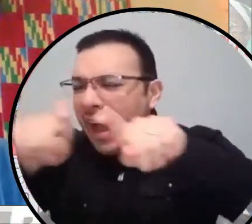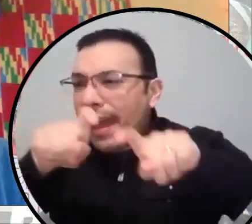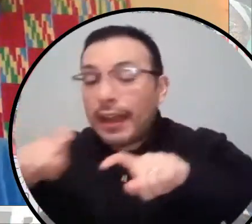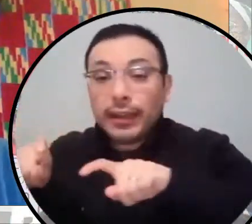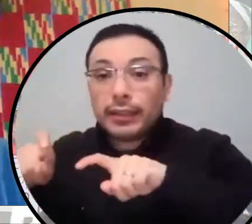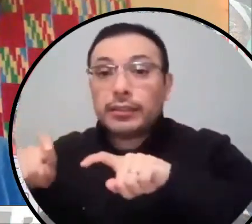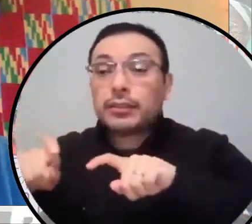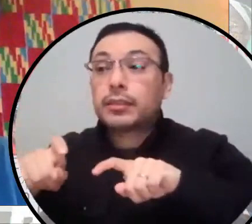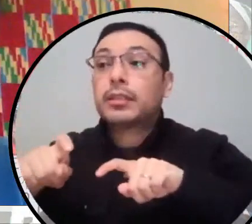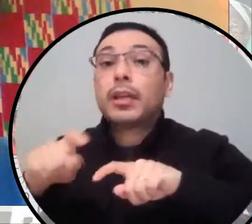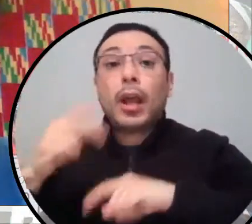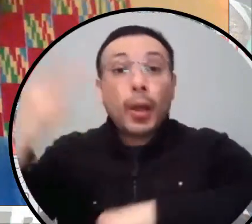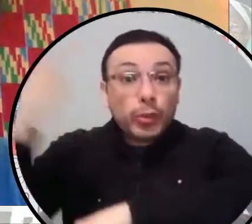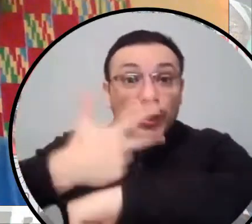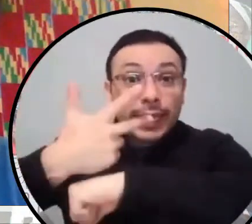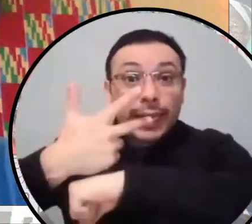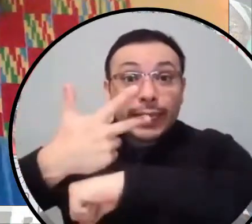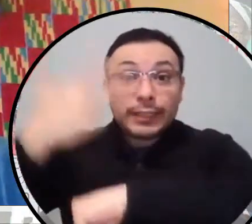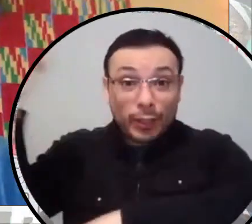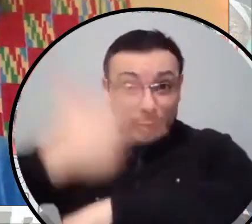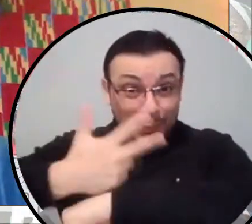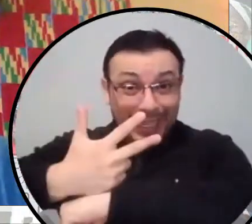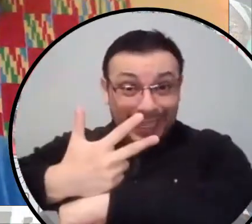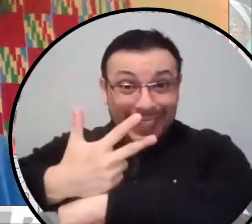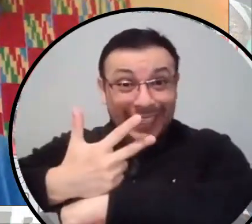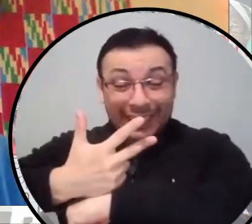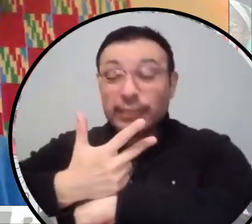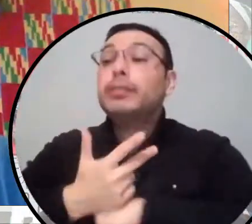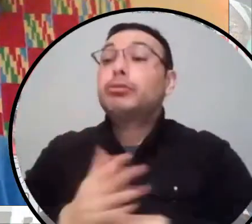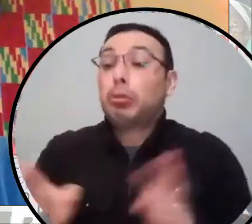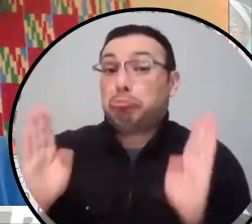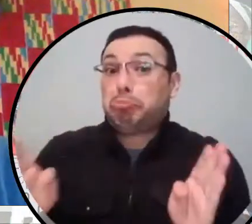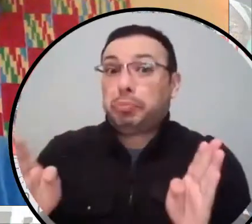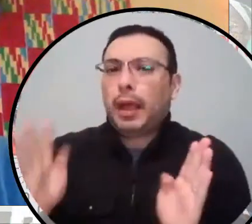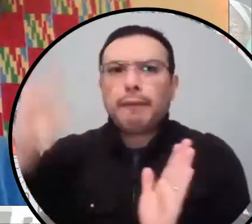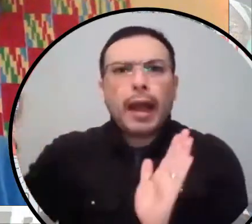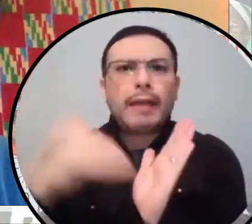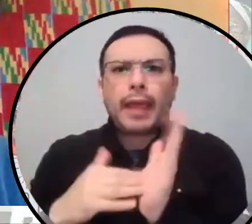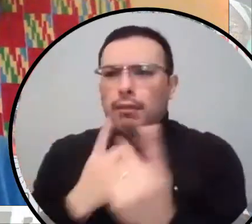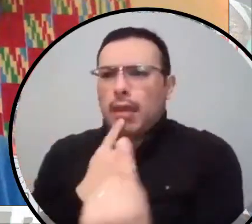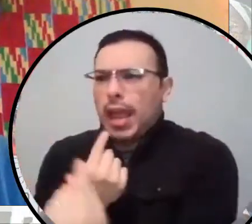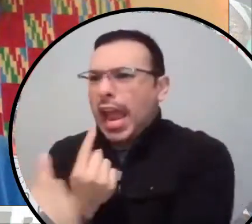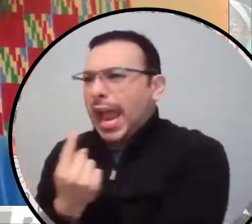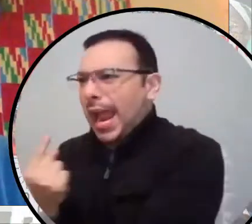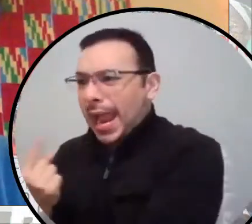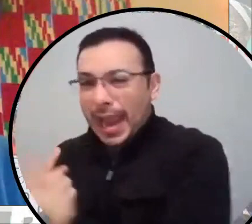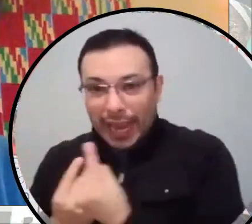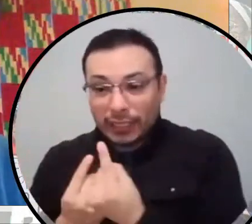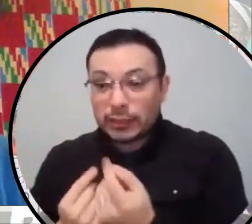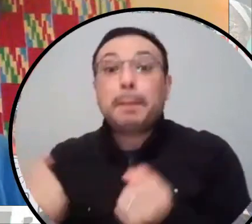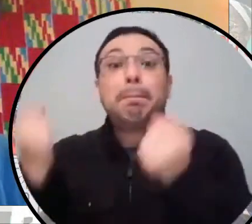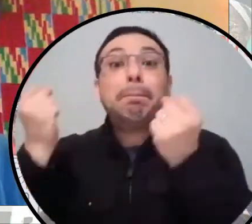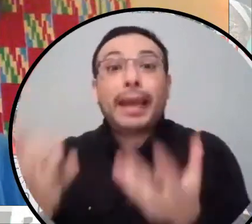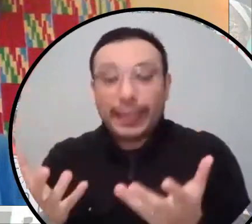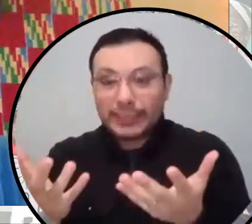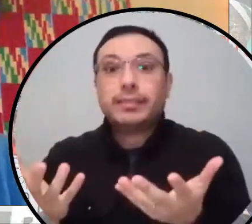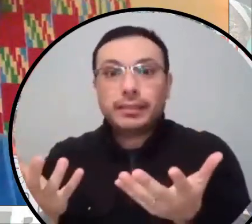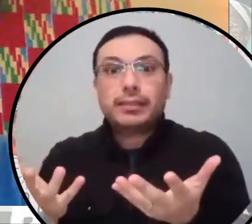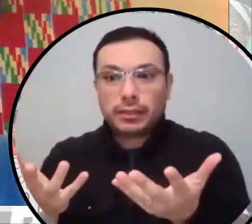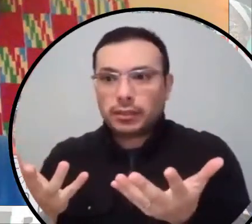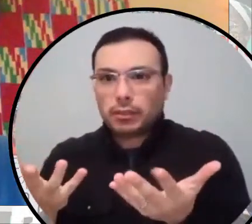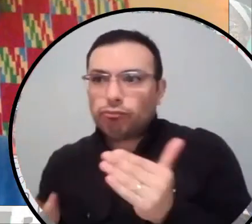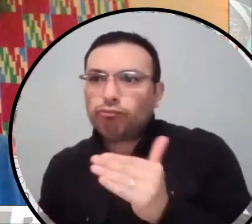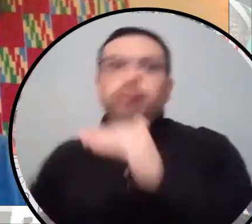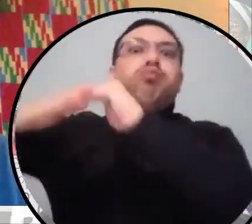responses and half were saying to abolish the police. And so, um, you know, really